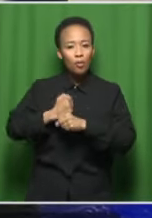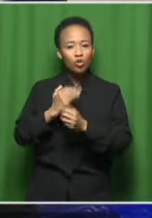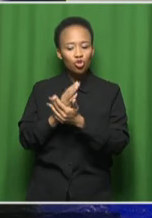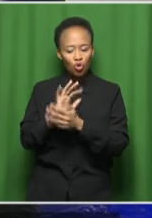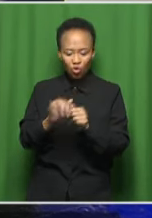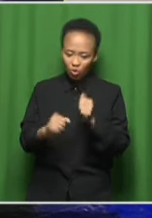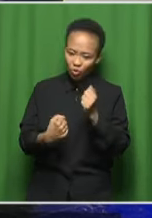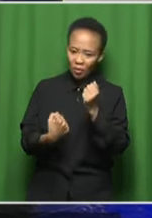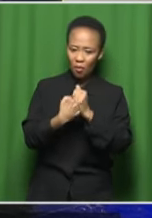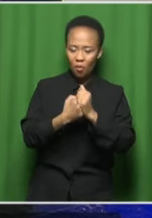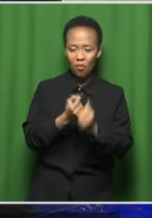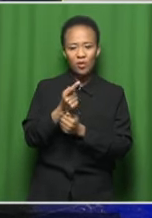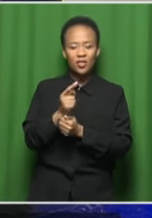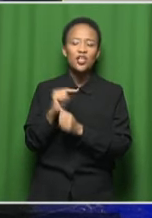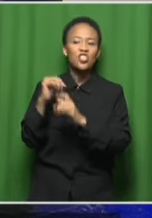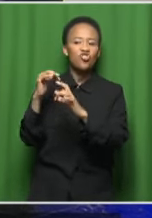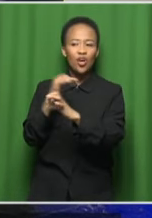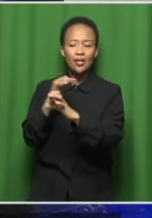the emerging jazz artists?